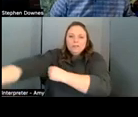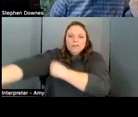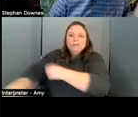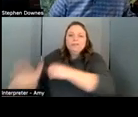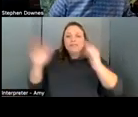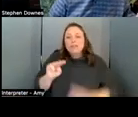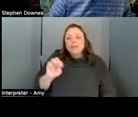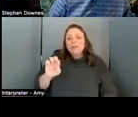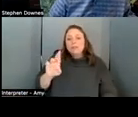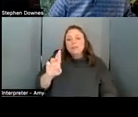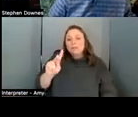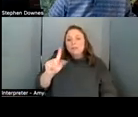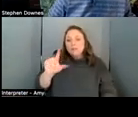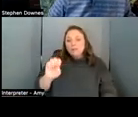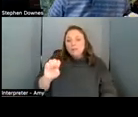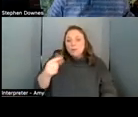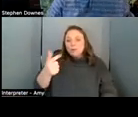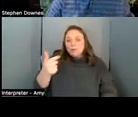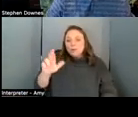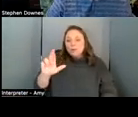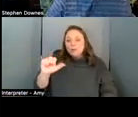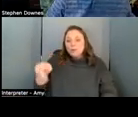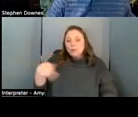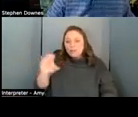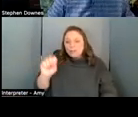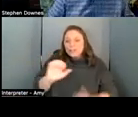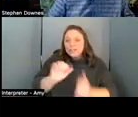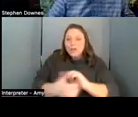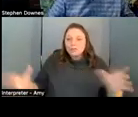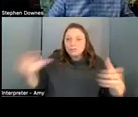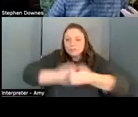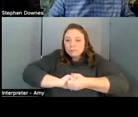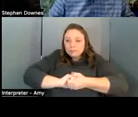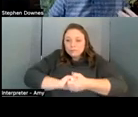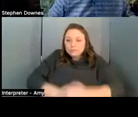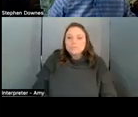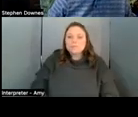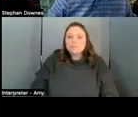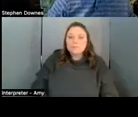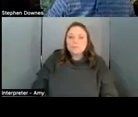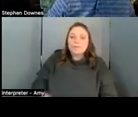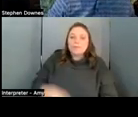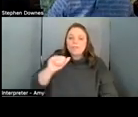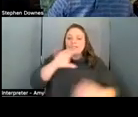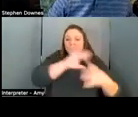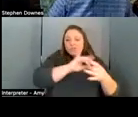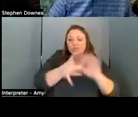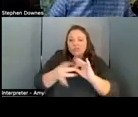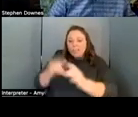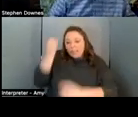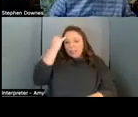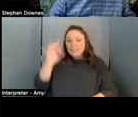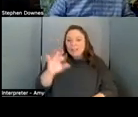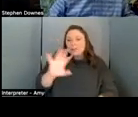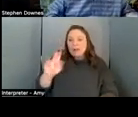ways of chaining that content together and and that's where the chain and blockchain comes from a